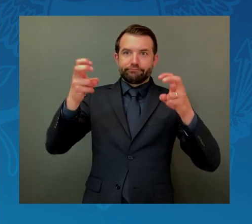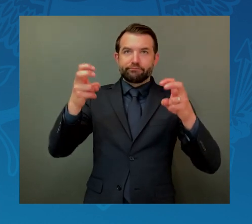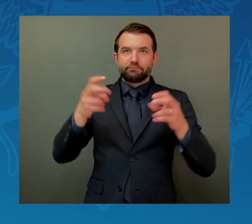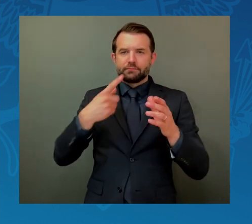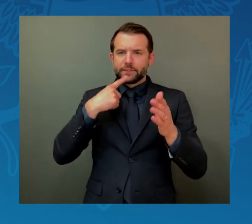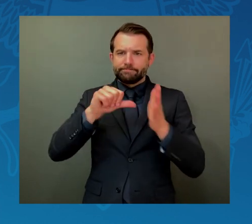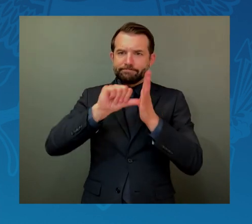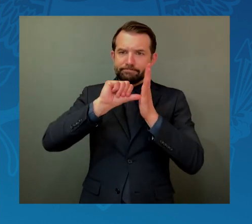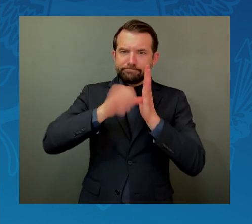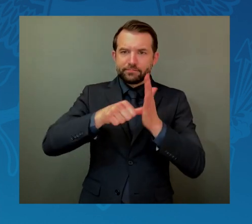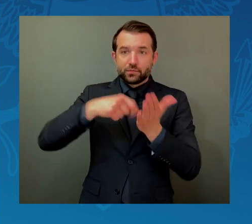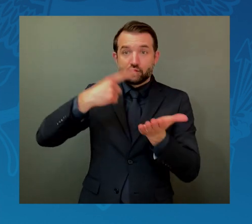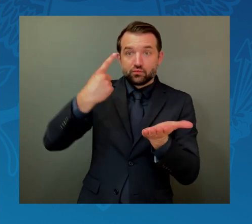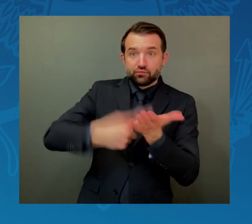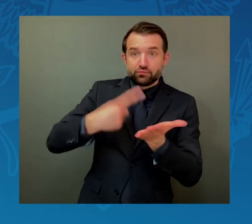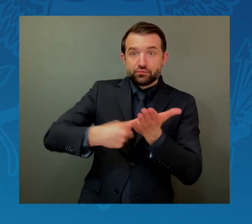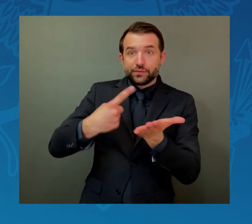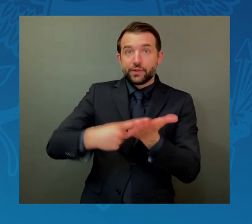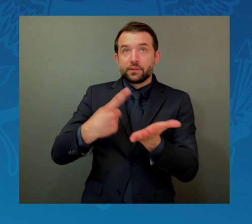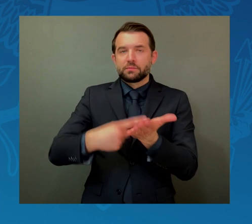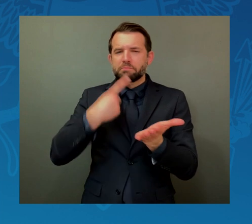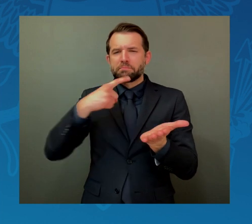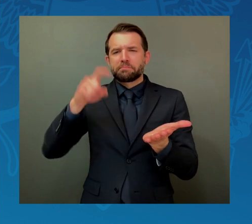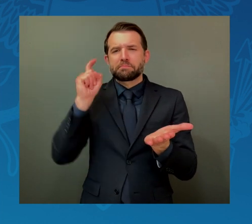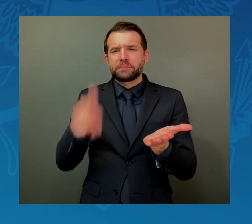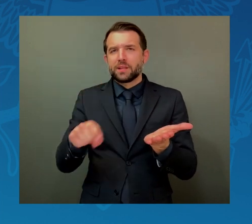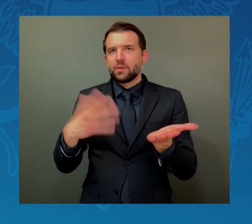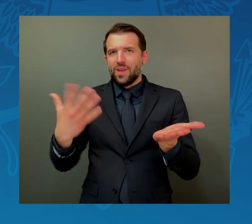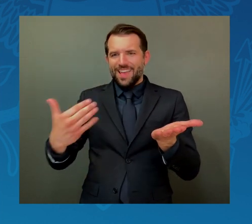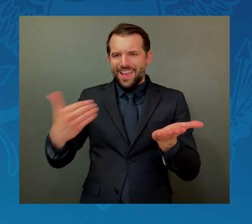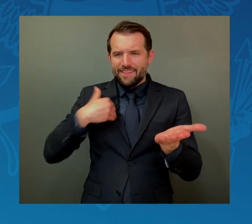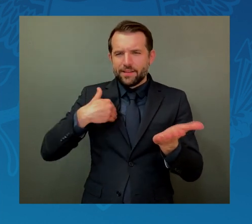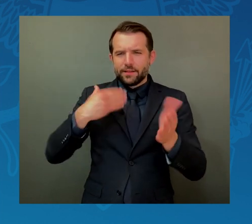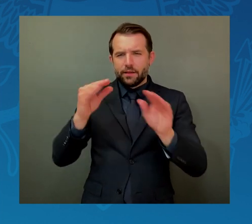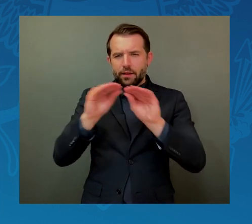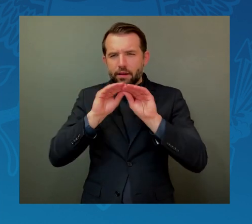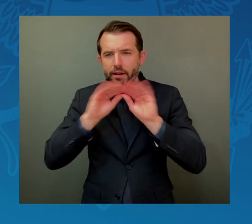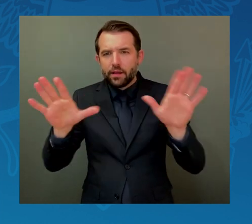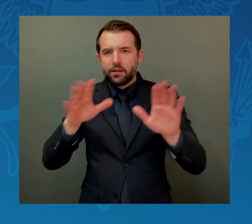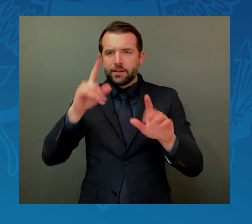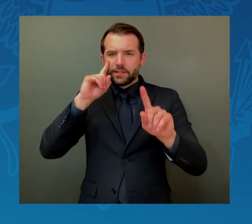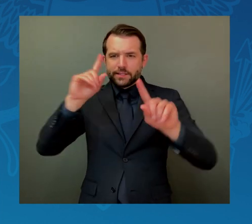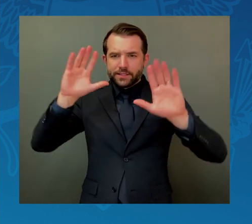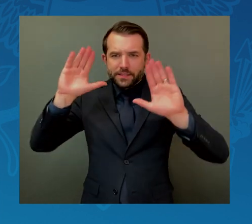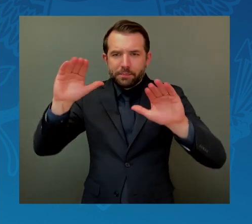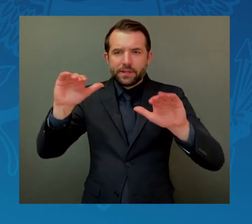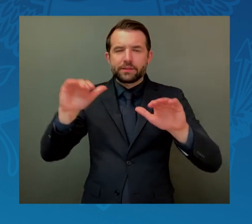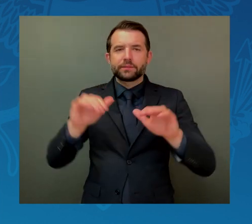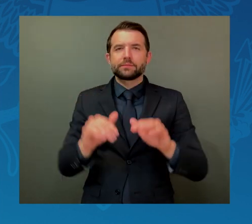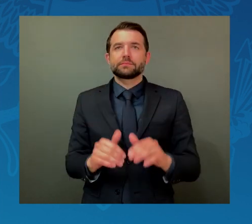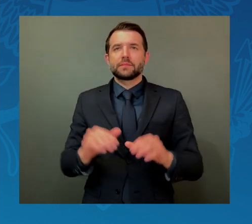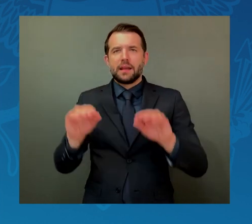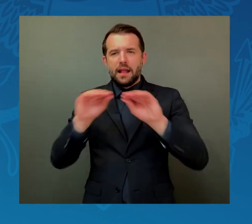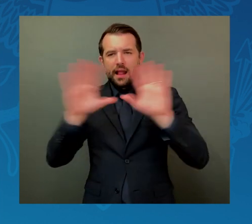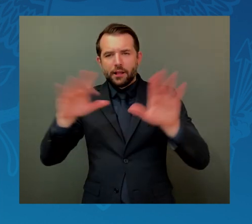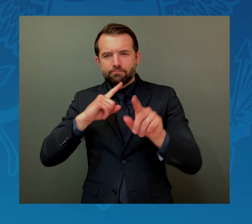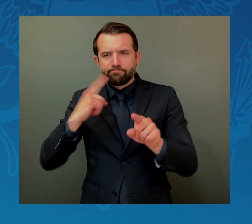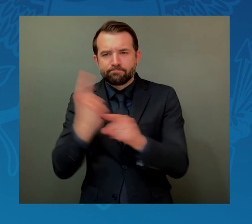without clear norms, we face unnecessary risks in space.